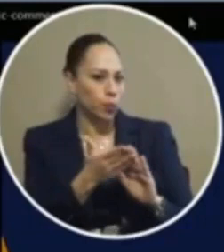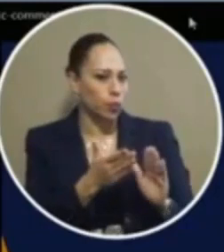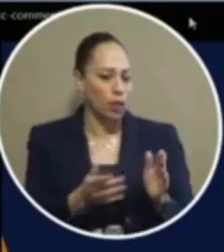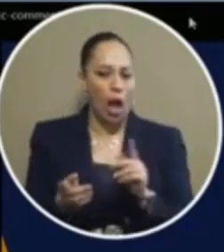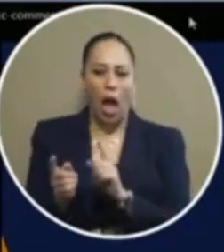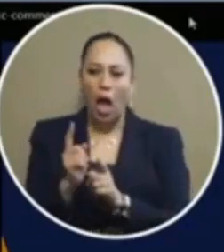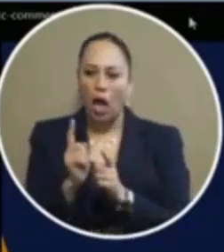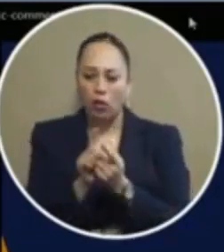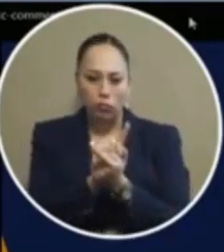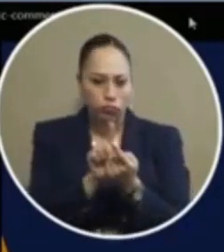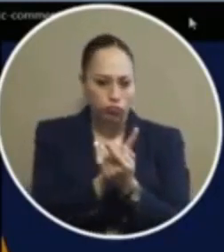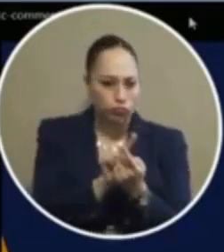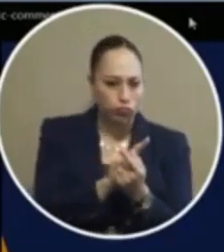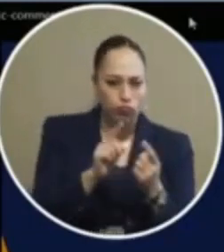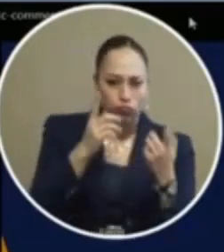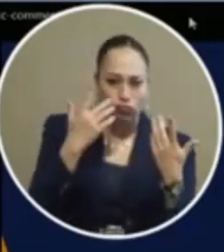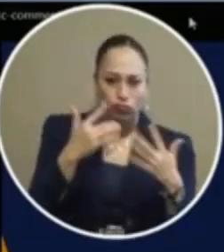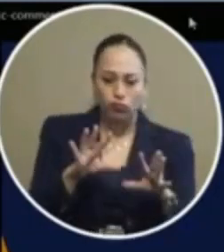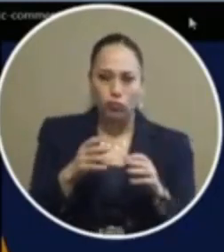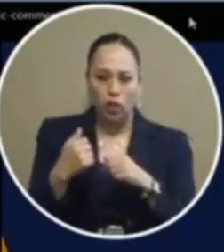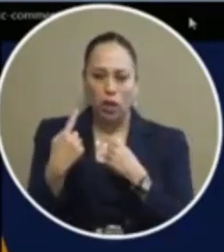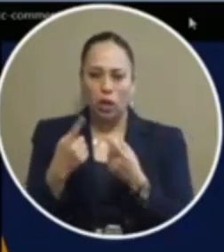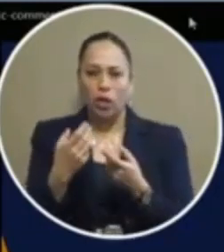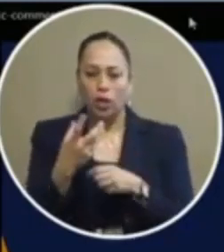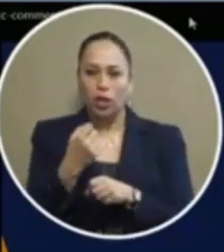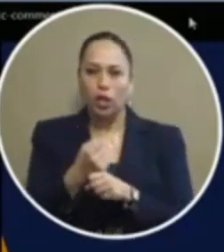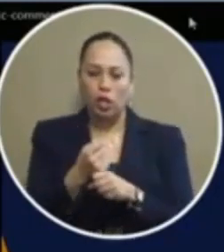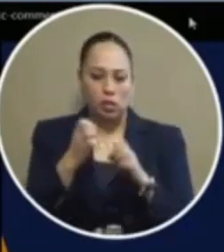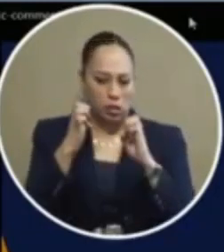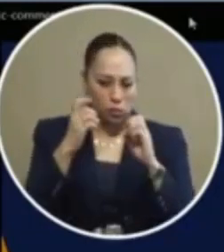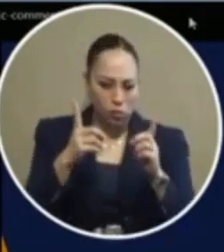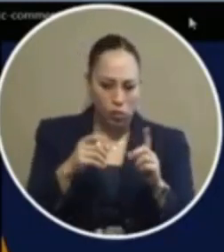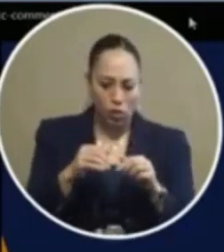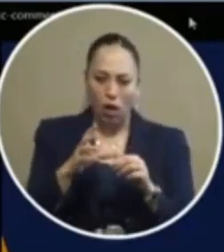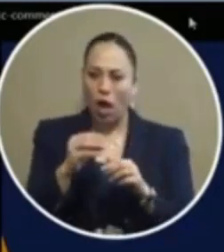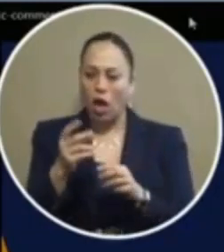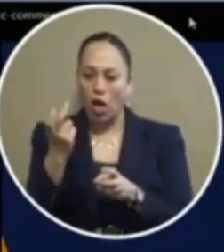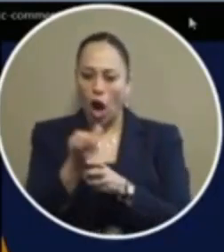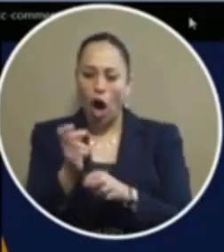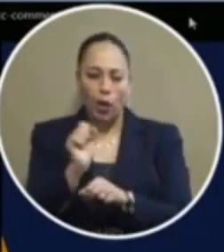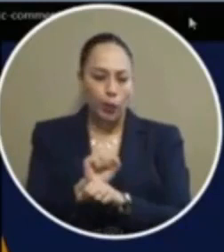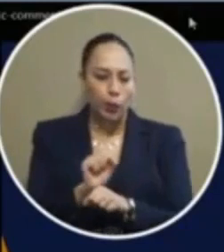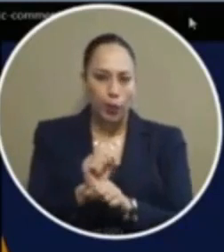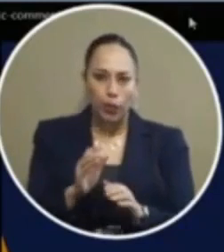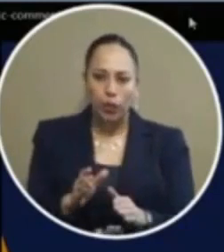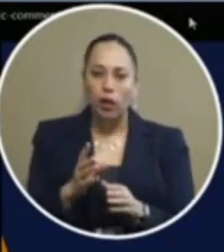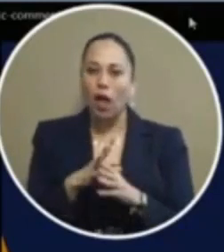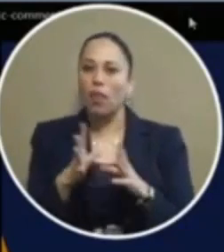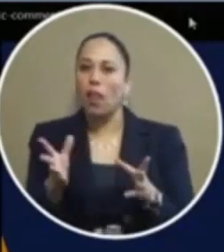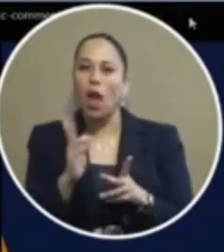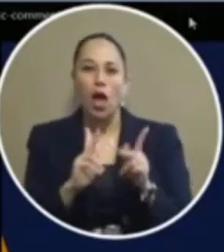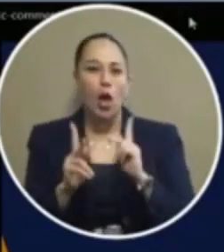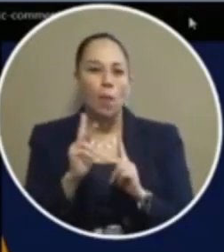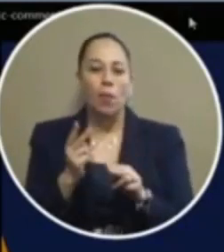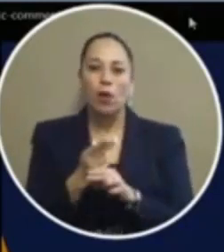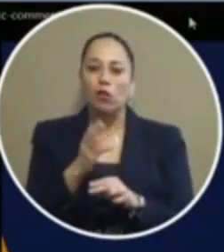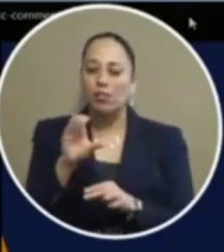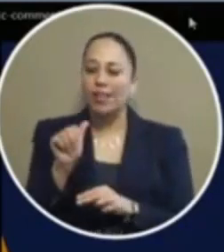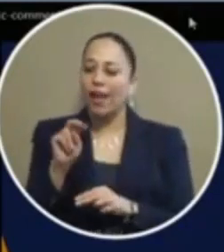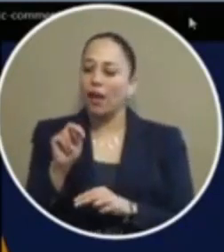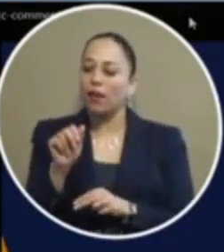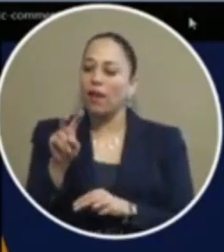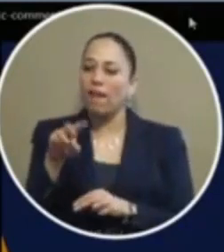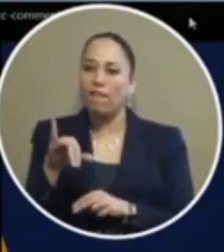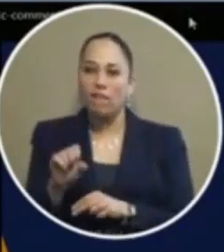been uh educated on just how entrepreneurial and hard-working uh many people who use cannabis are